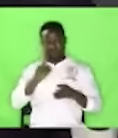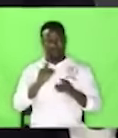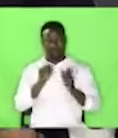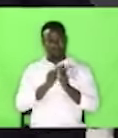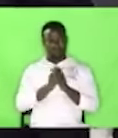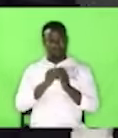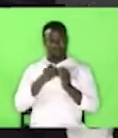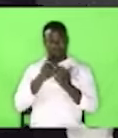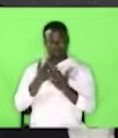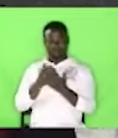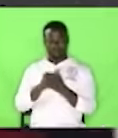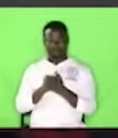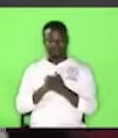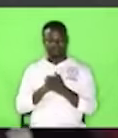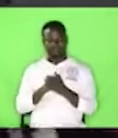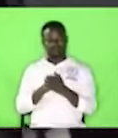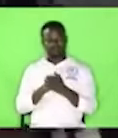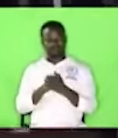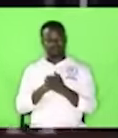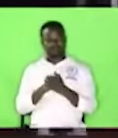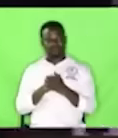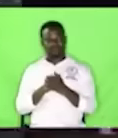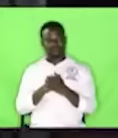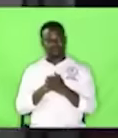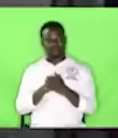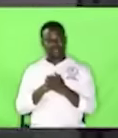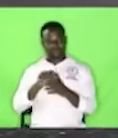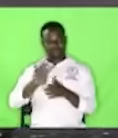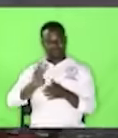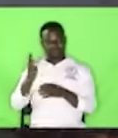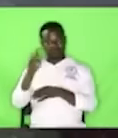wait for them so on the fourth day